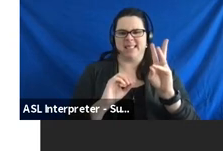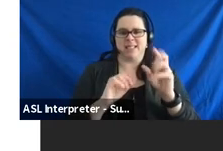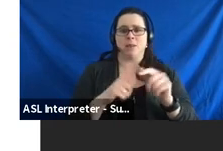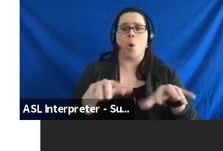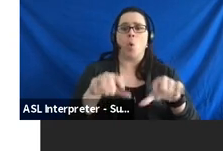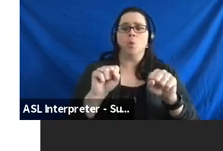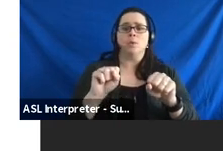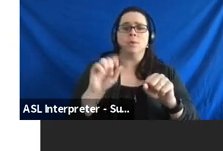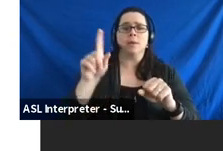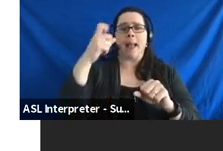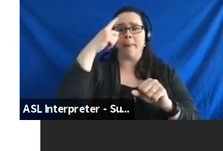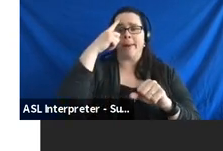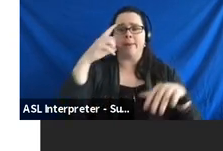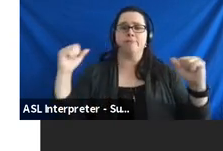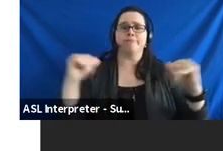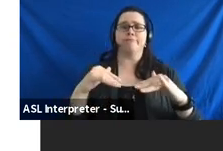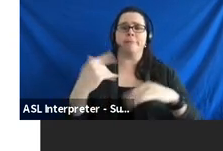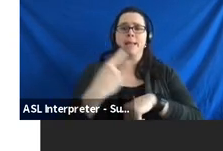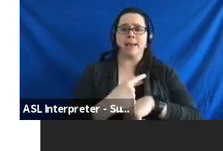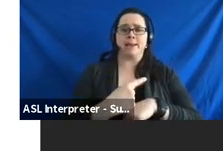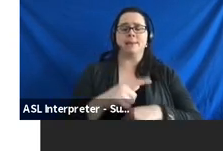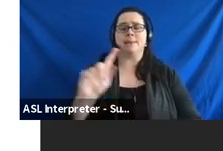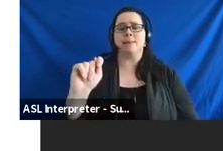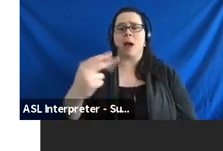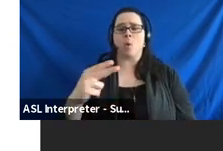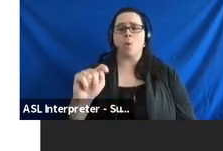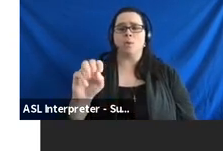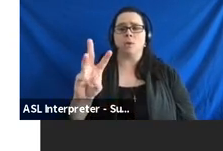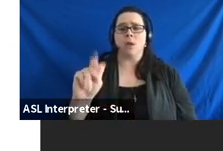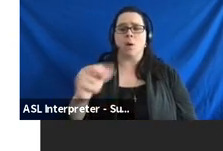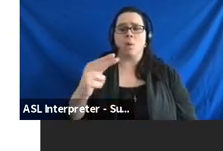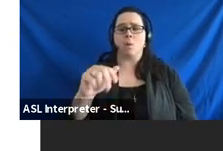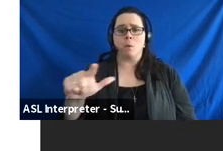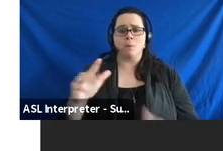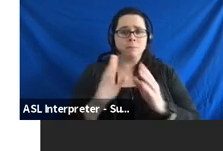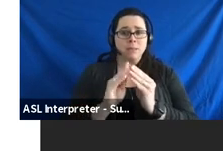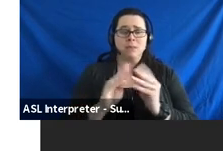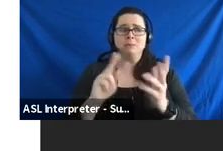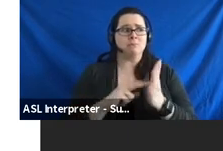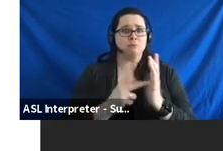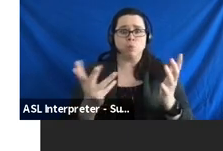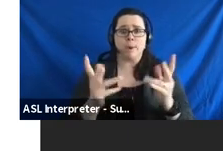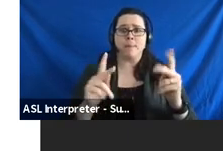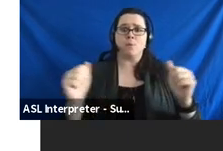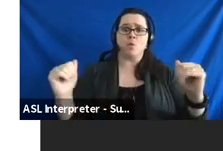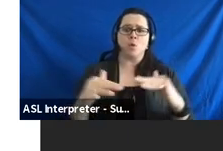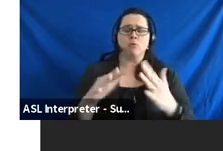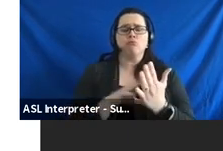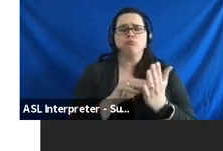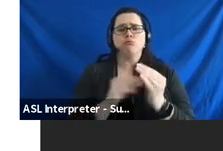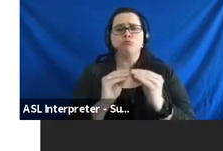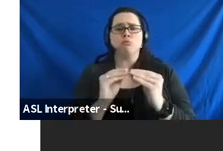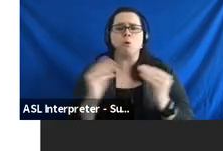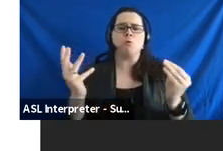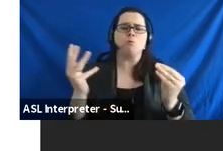days and town hall meetings. And so, what we're meaning here is that if folks want to get together and learn more about